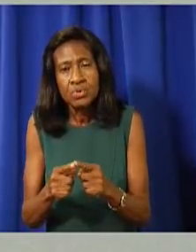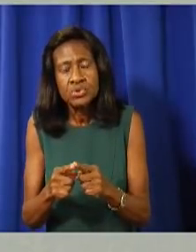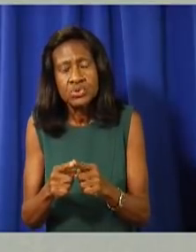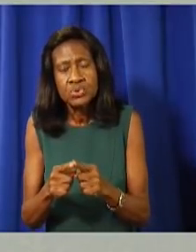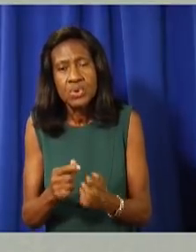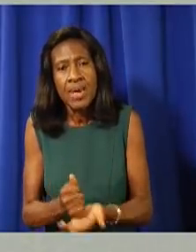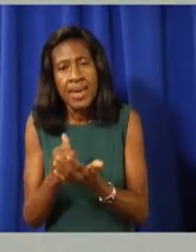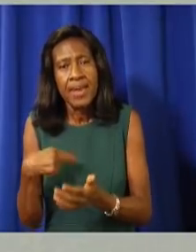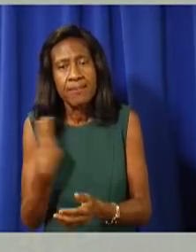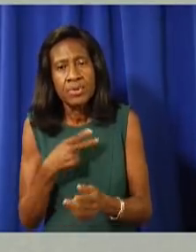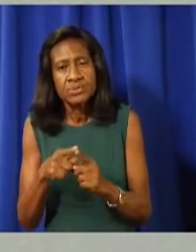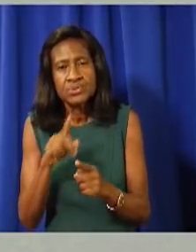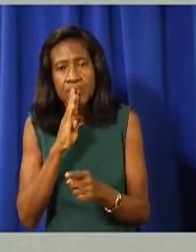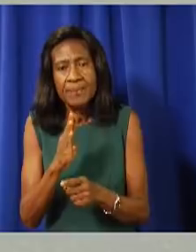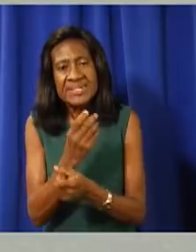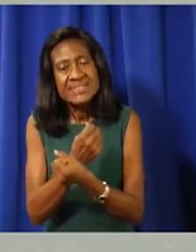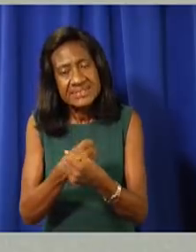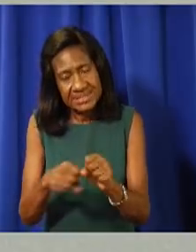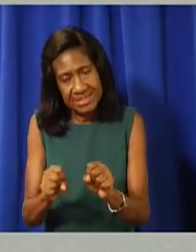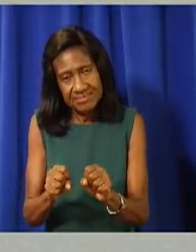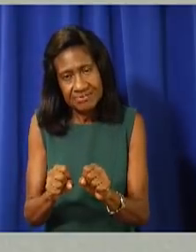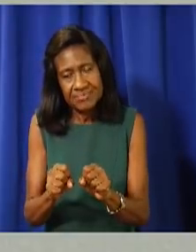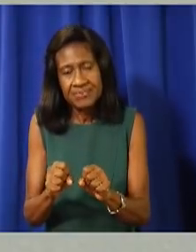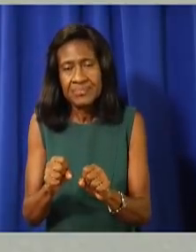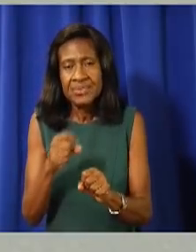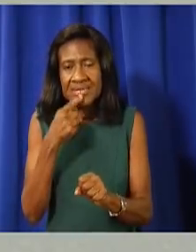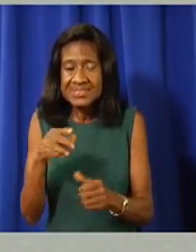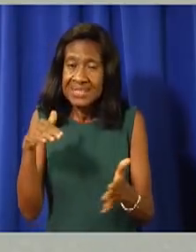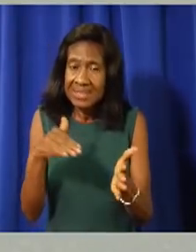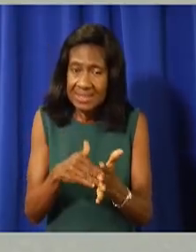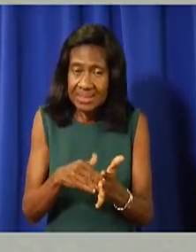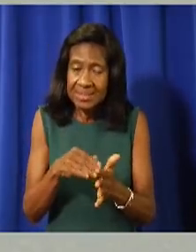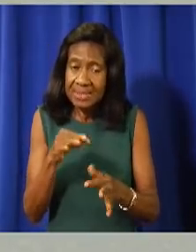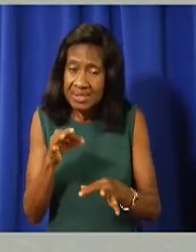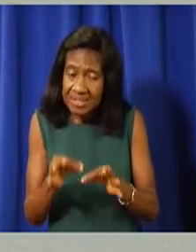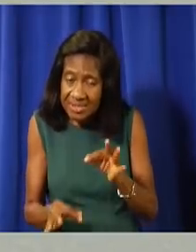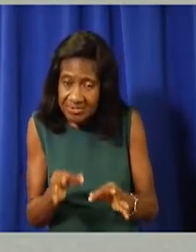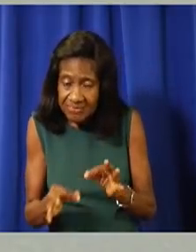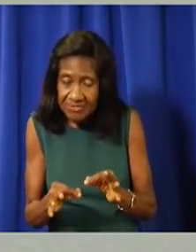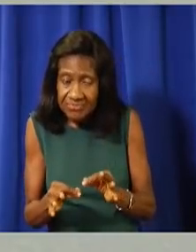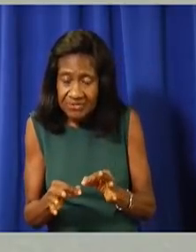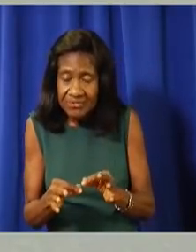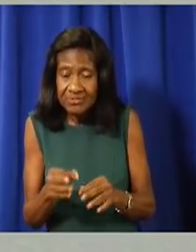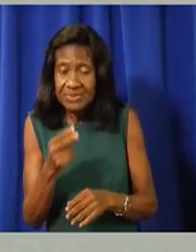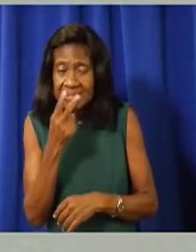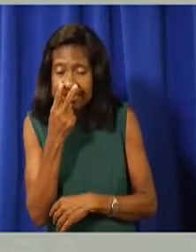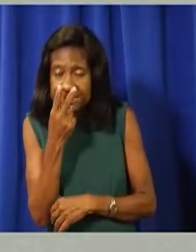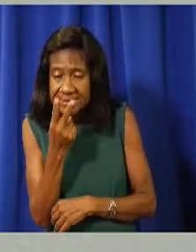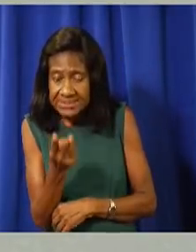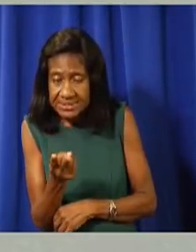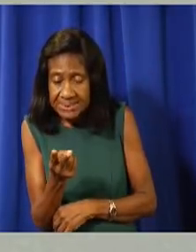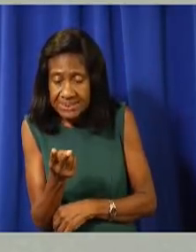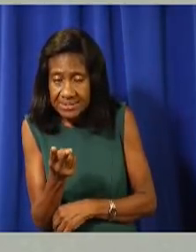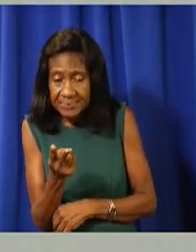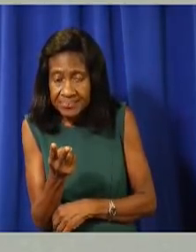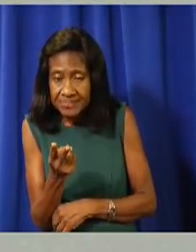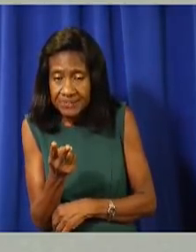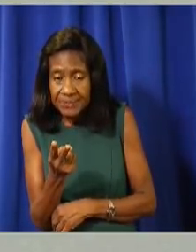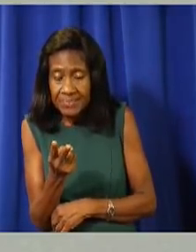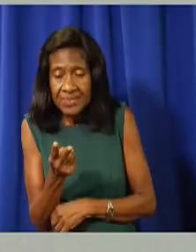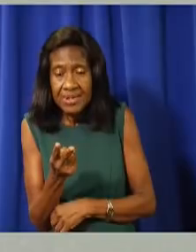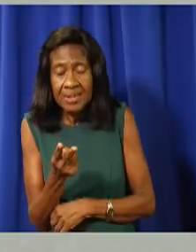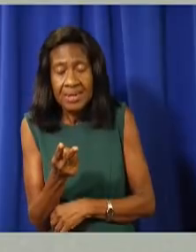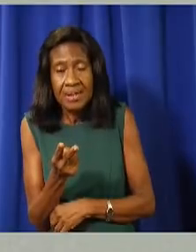me be clear. If we find that the global situation, the scientific evidence or the concerns raised by you, the people,